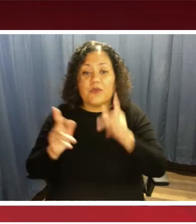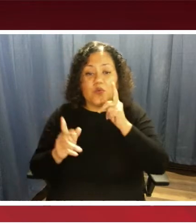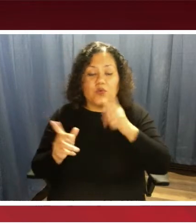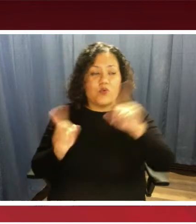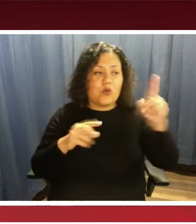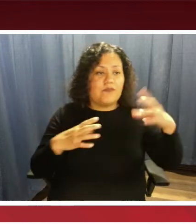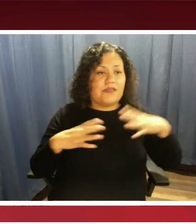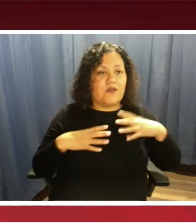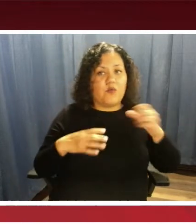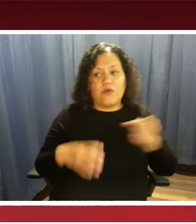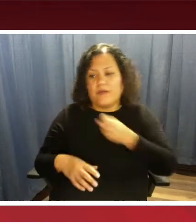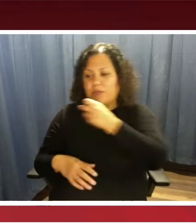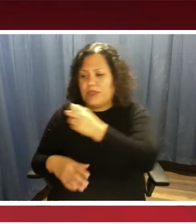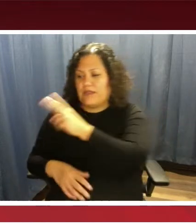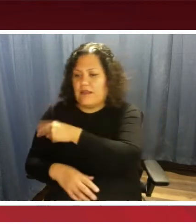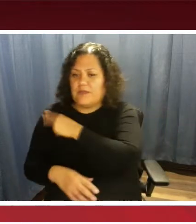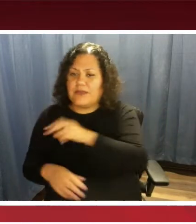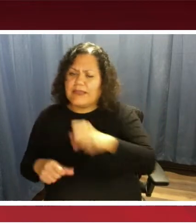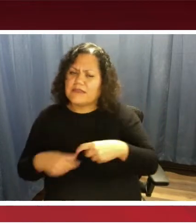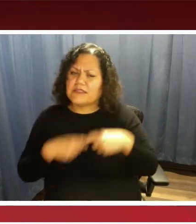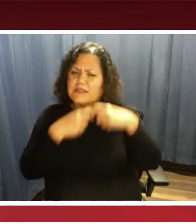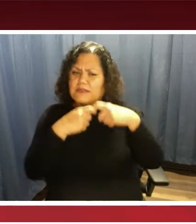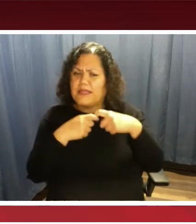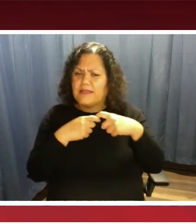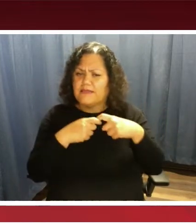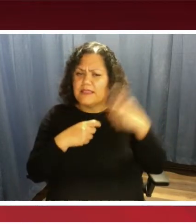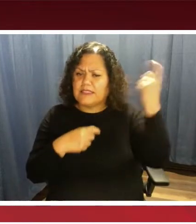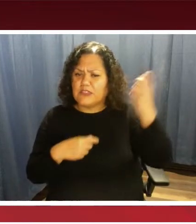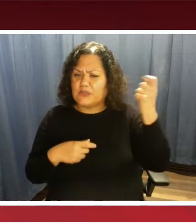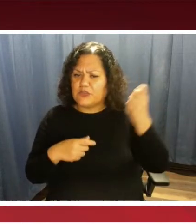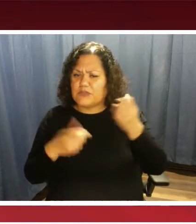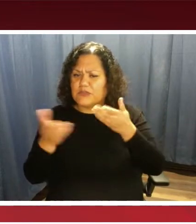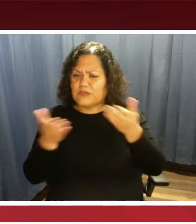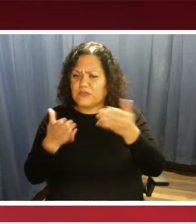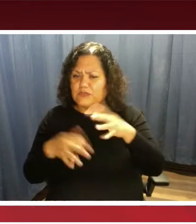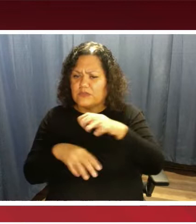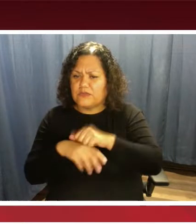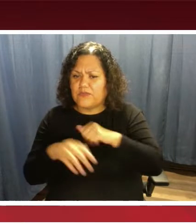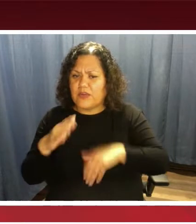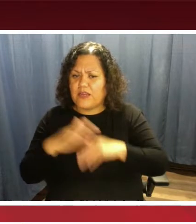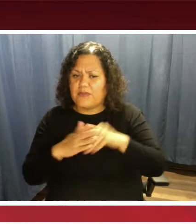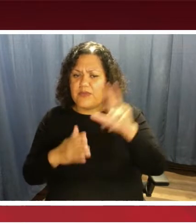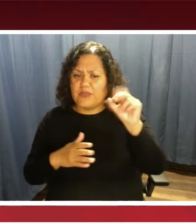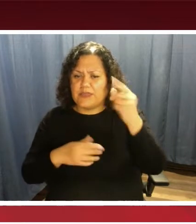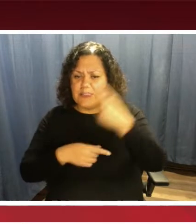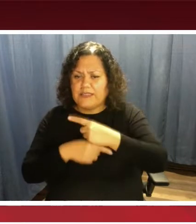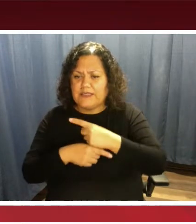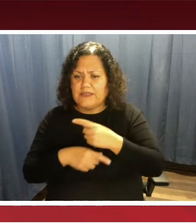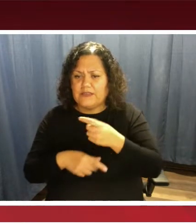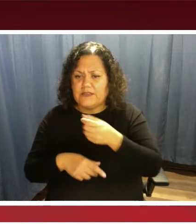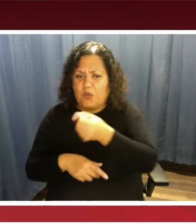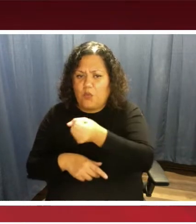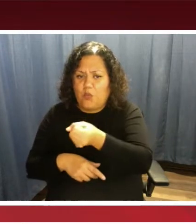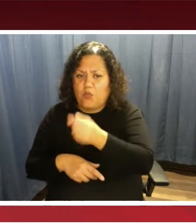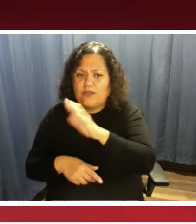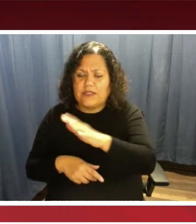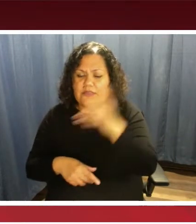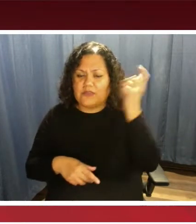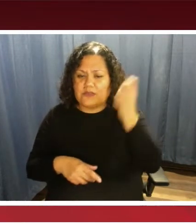hospitalized can suspend their subscription reservations for up to 30 days to hold their subscription service.